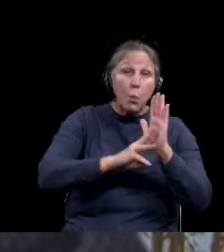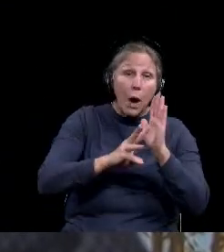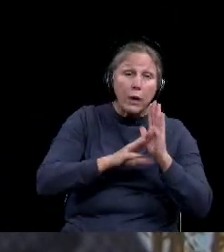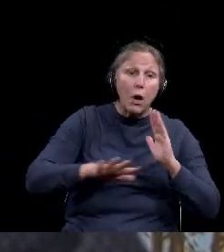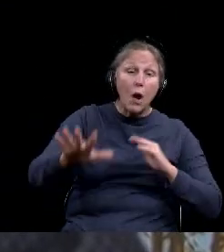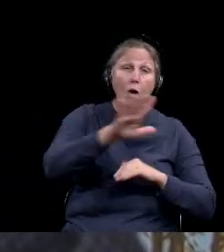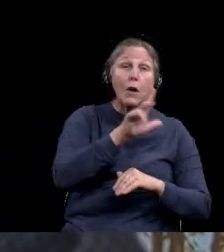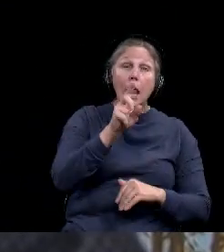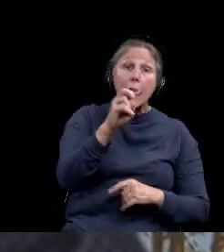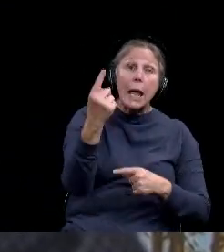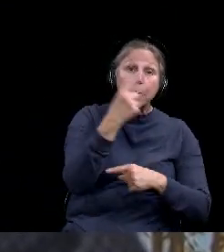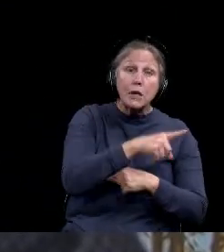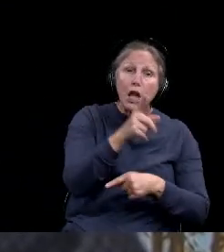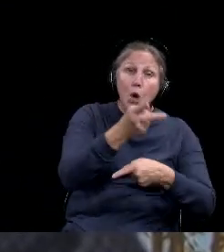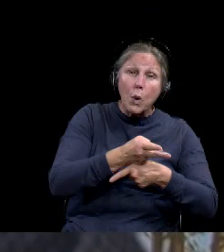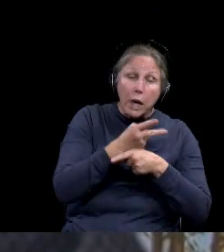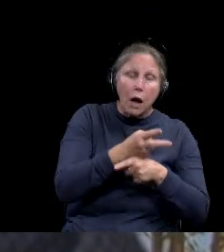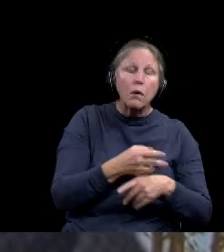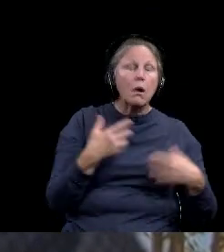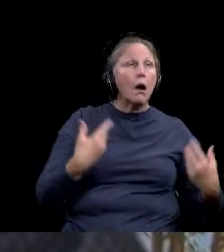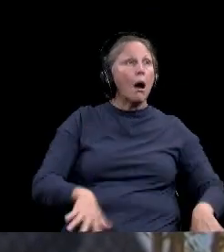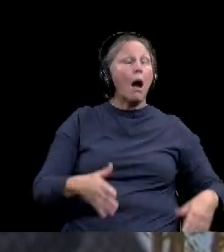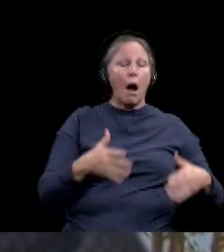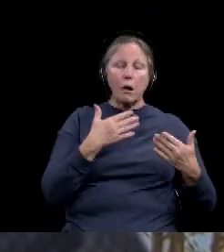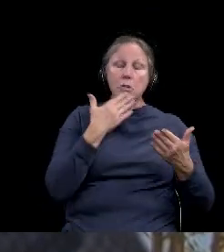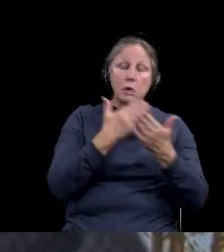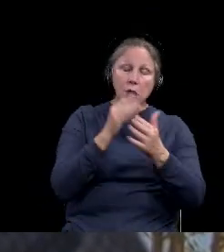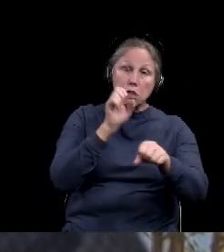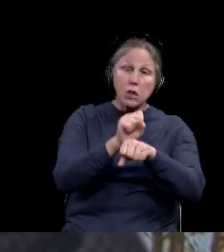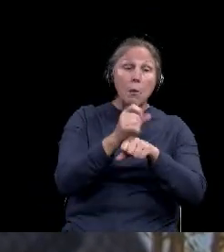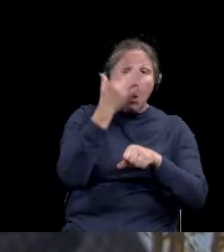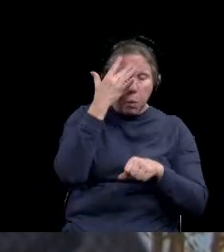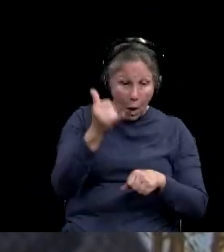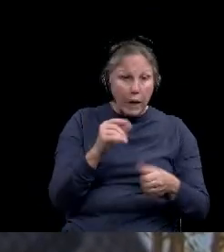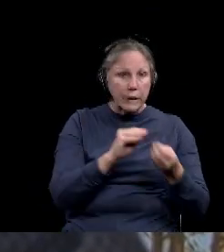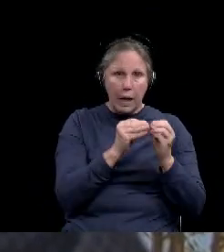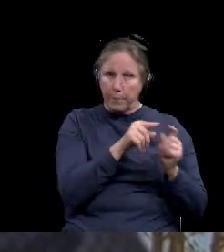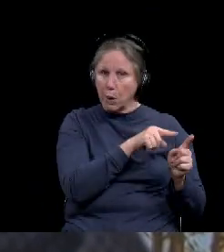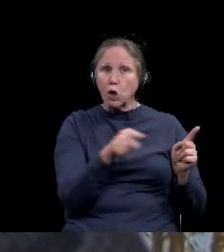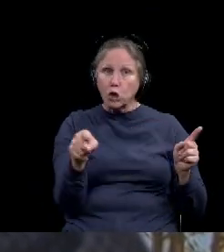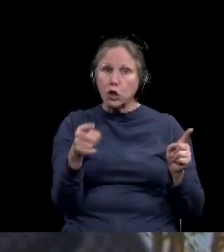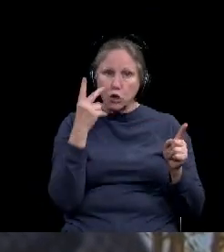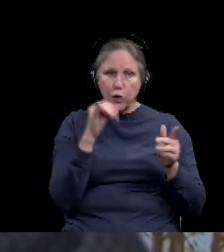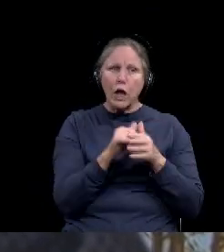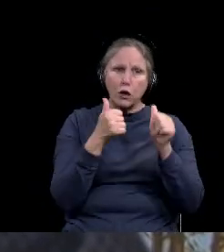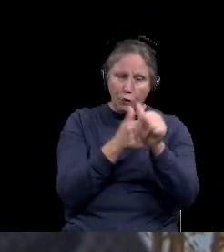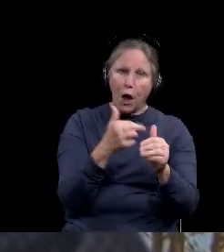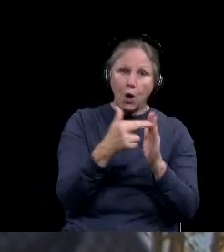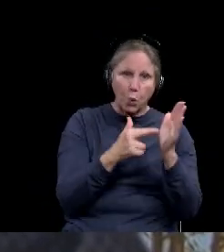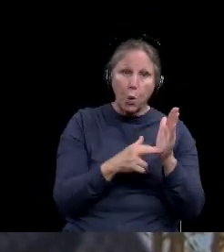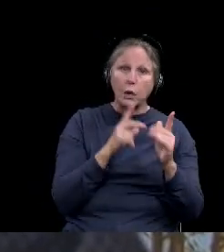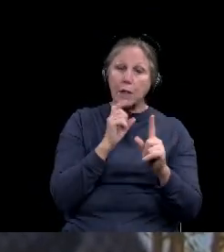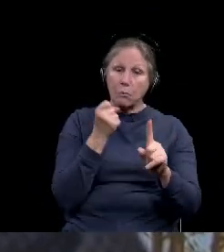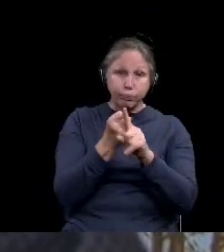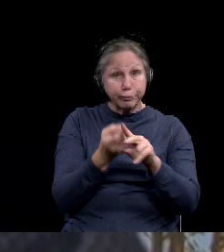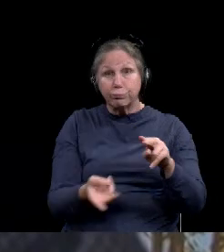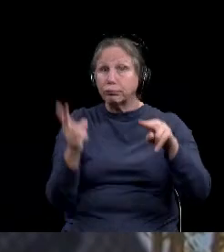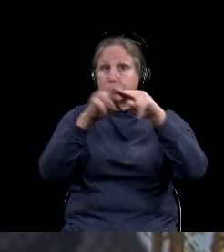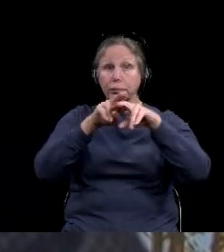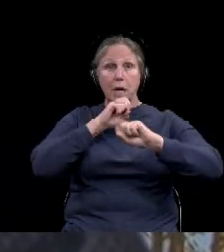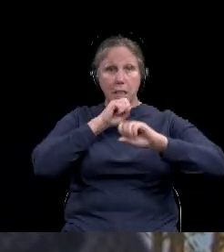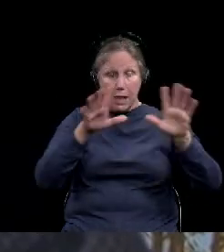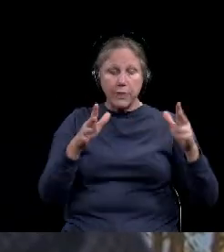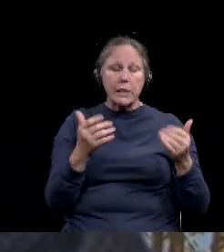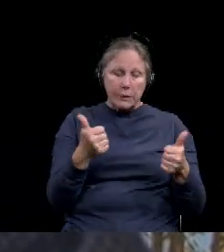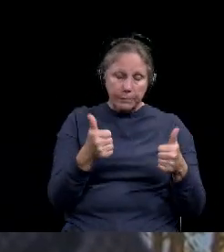Labor Day. It shows in the numbers that we did a pretty good job of, uh, following the guidelines of safety guidelines over Labor Day.